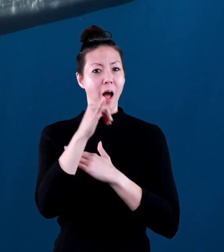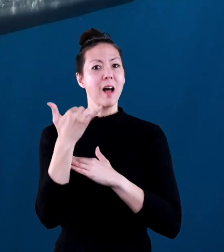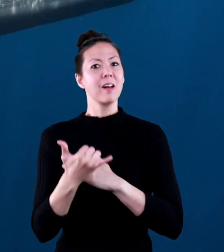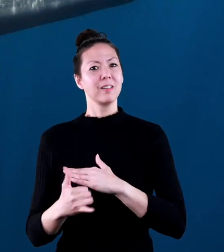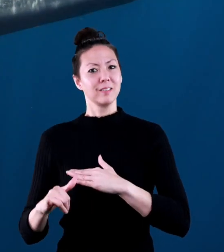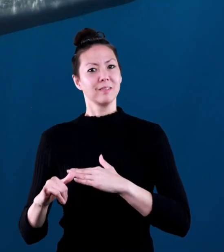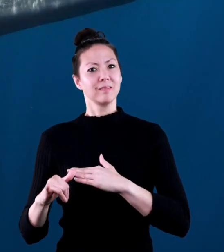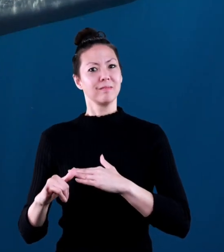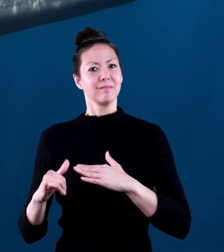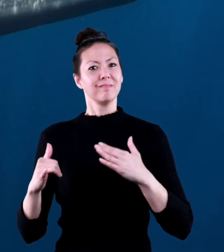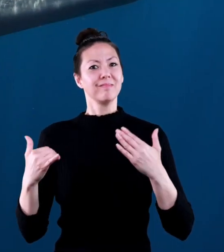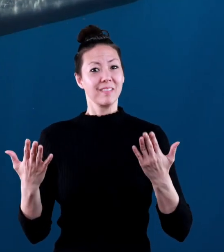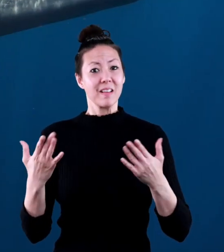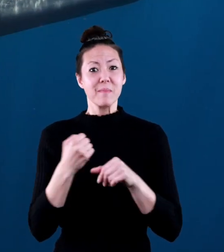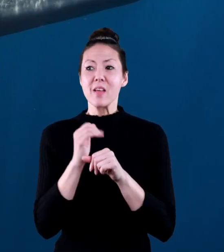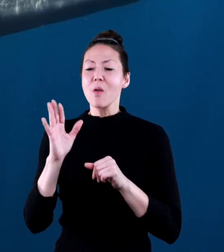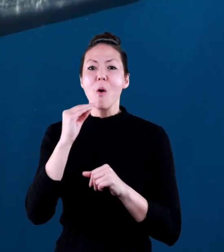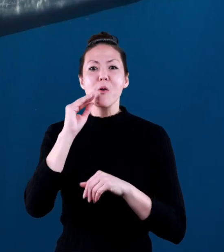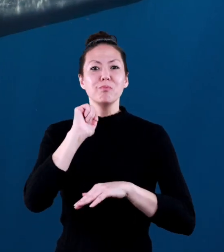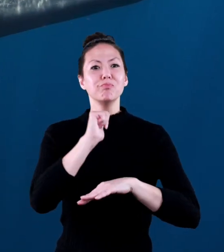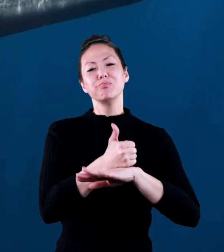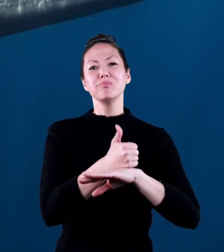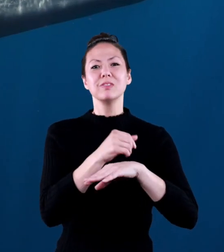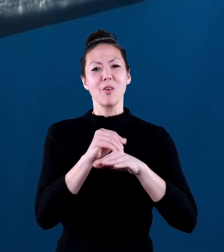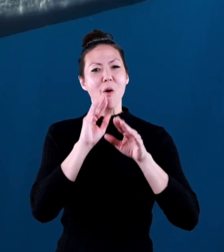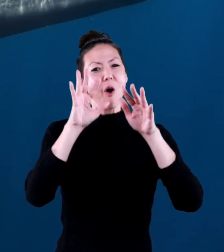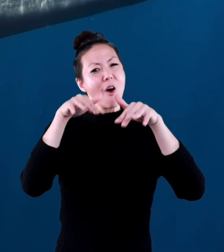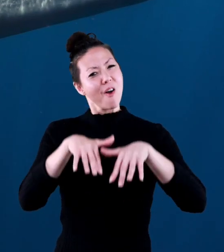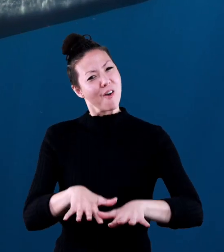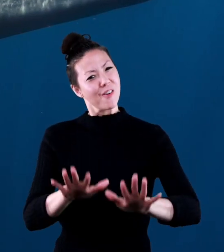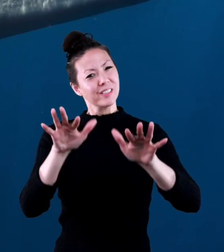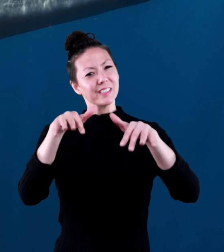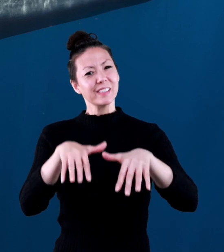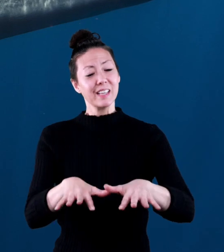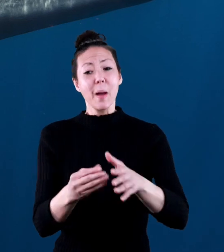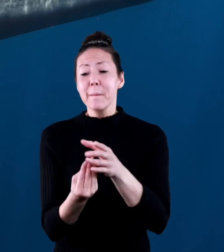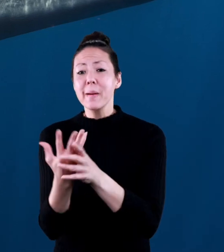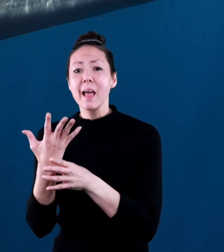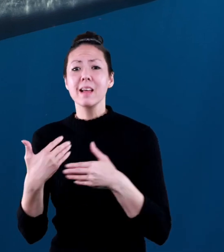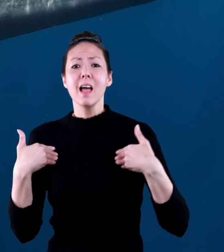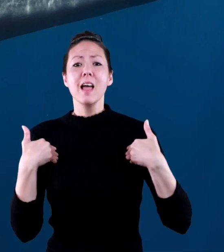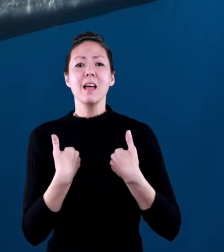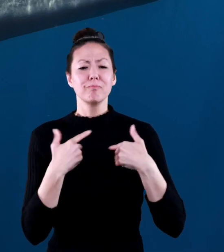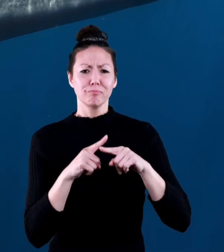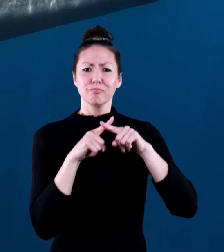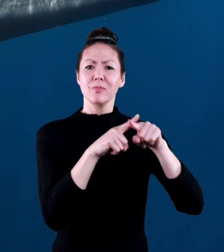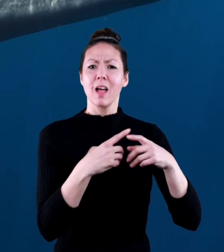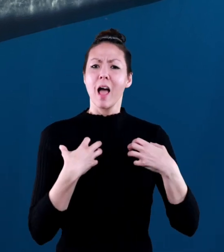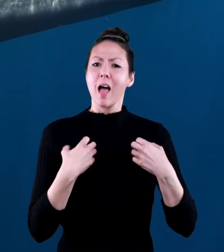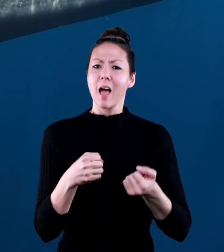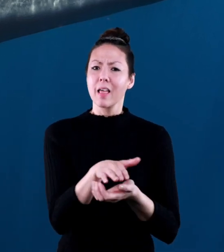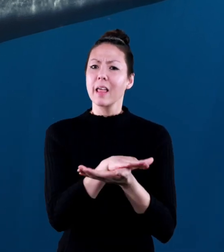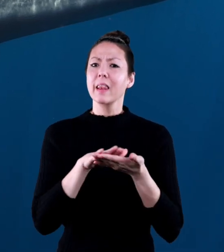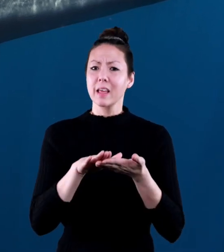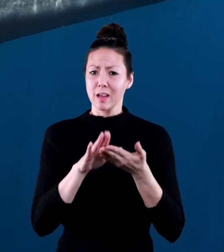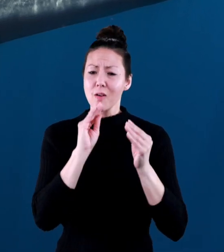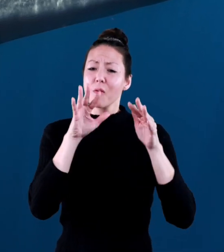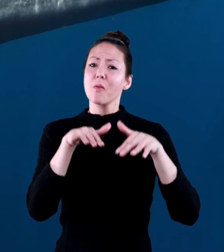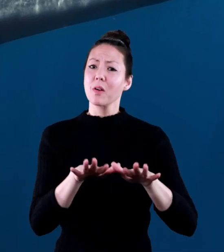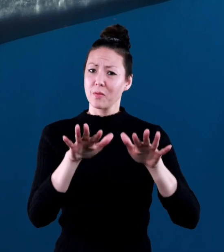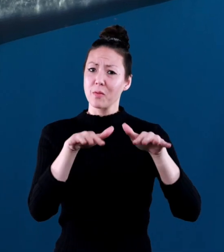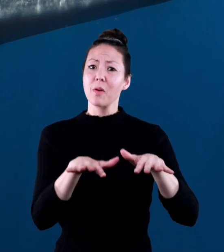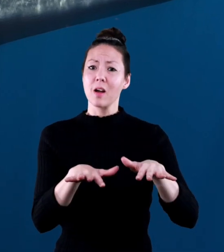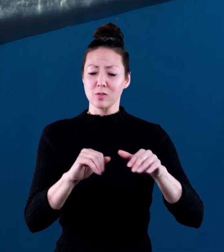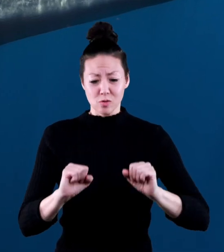the blue whale. They make their home in the oceans. Plants and animals rely on healthy,